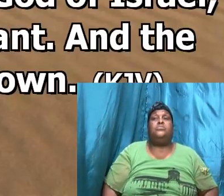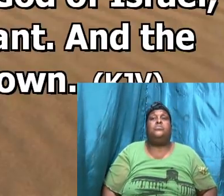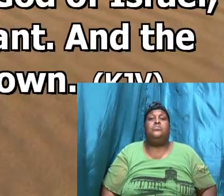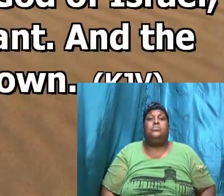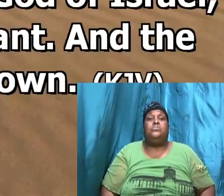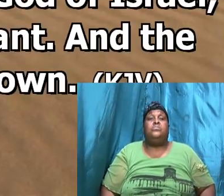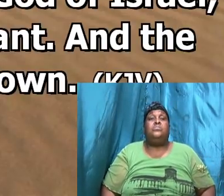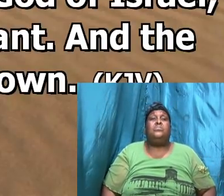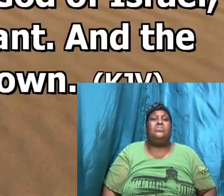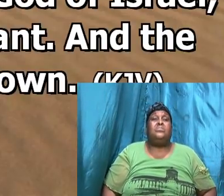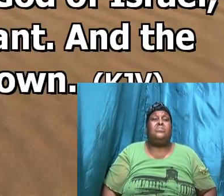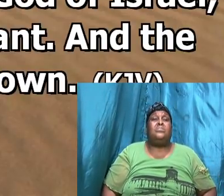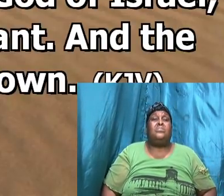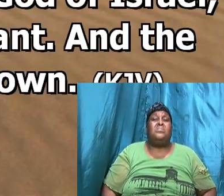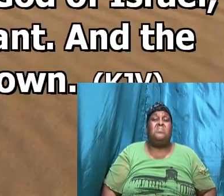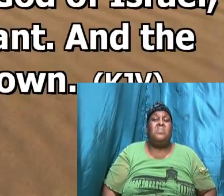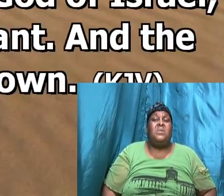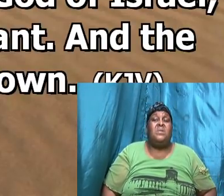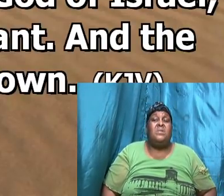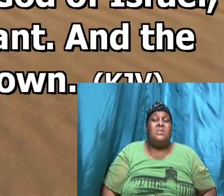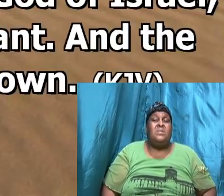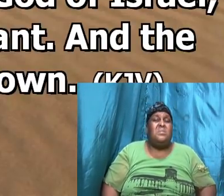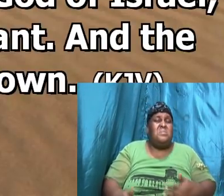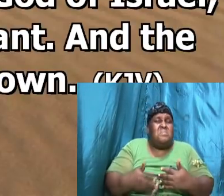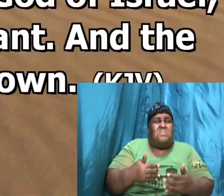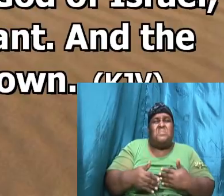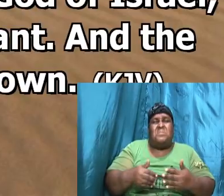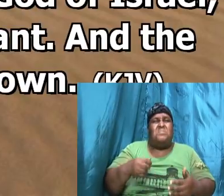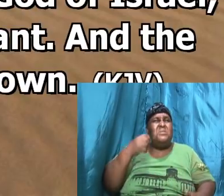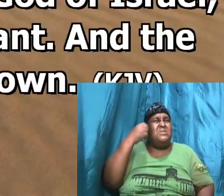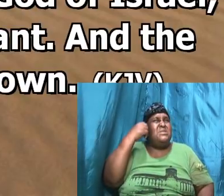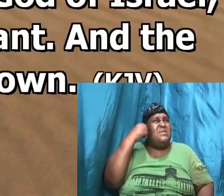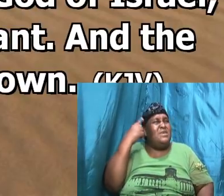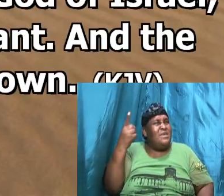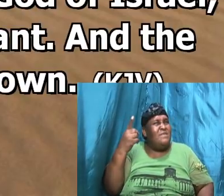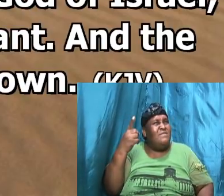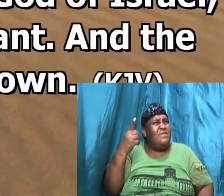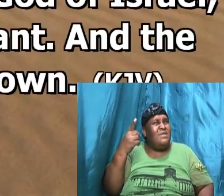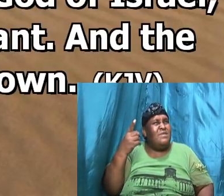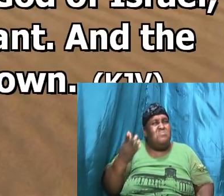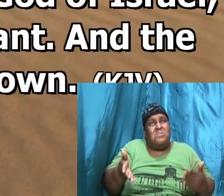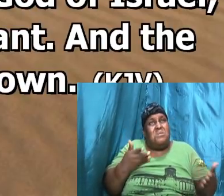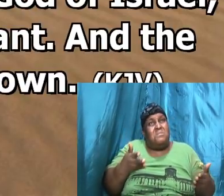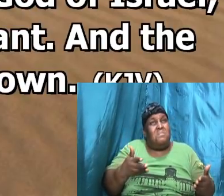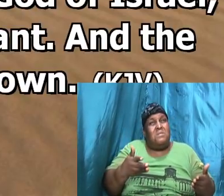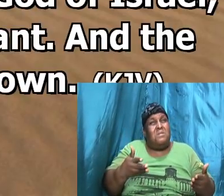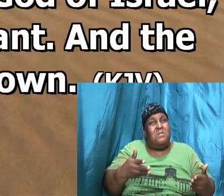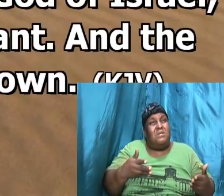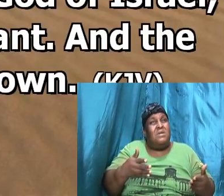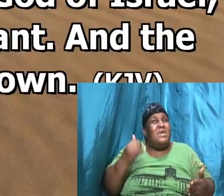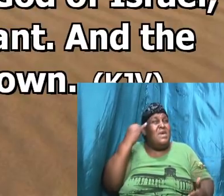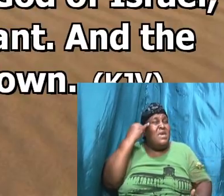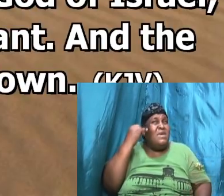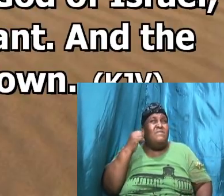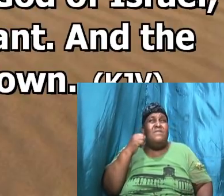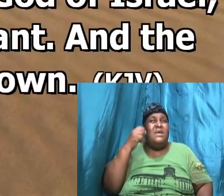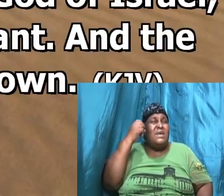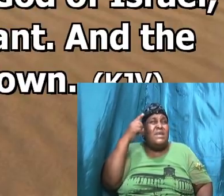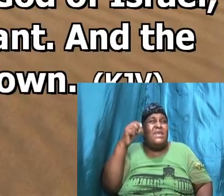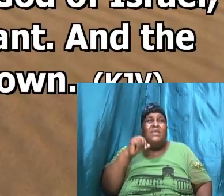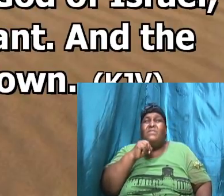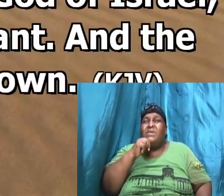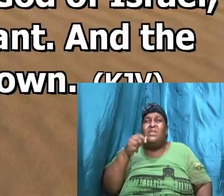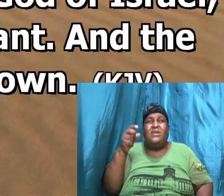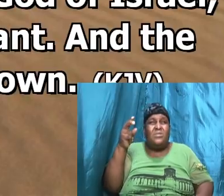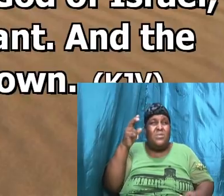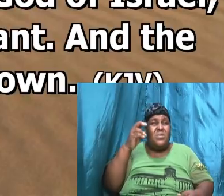suppose it was that David was not willing to seek the will of God to find the